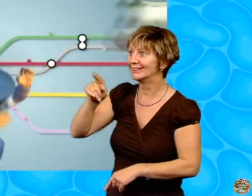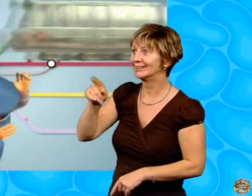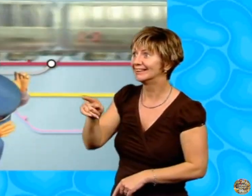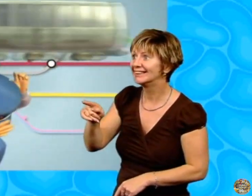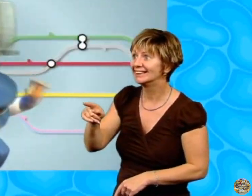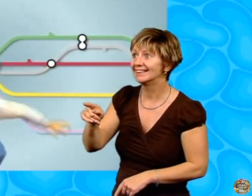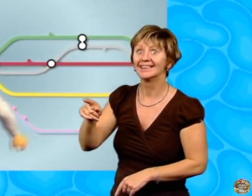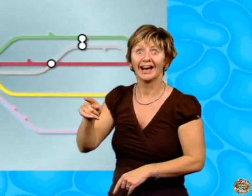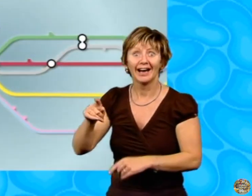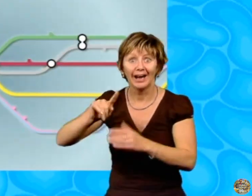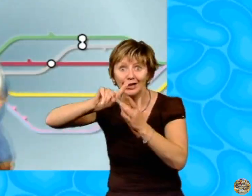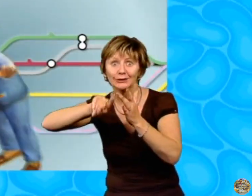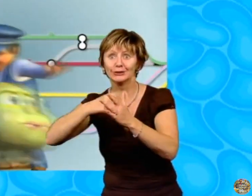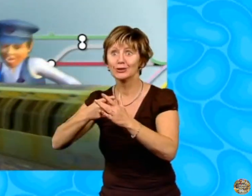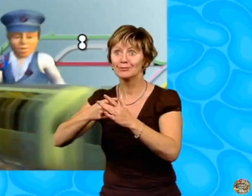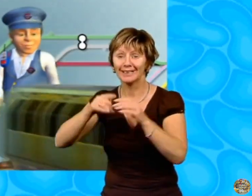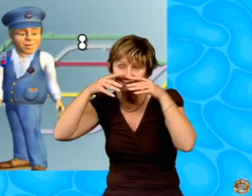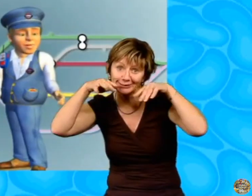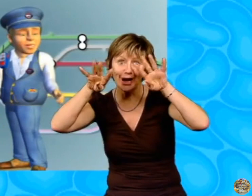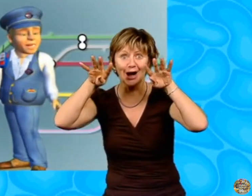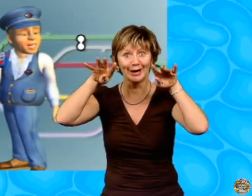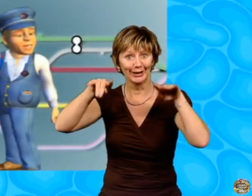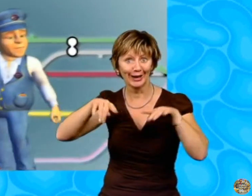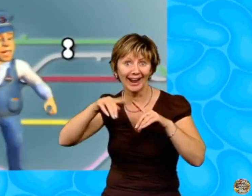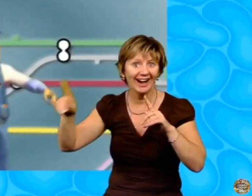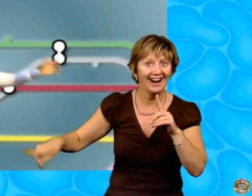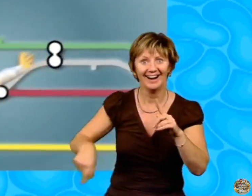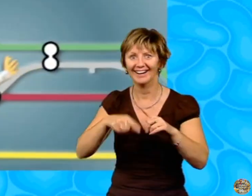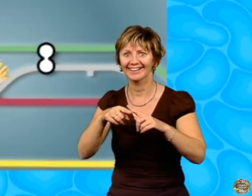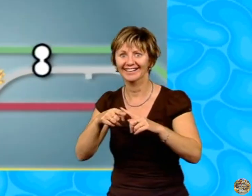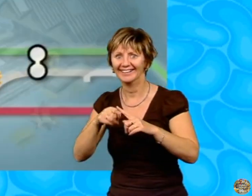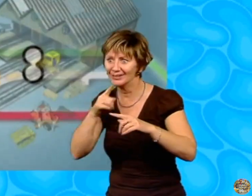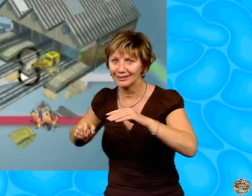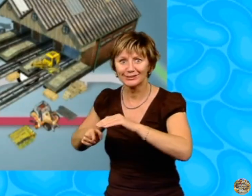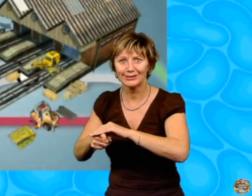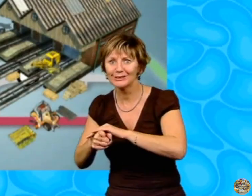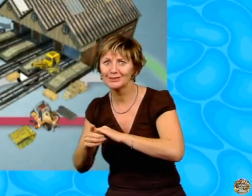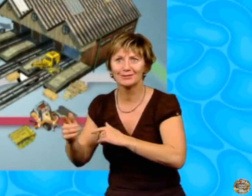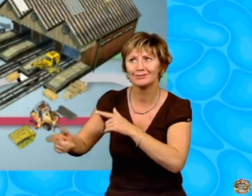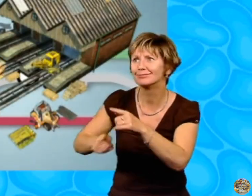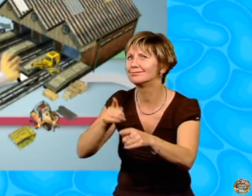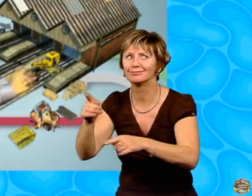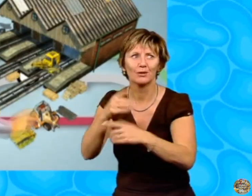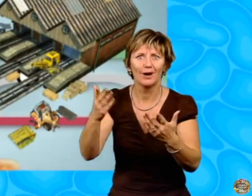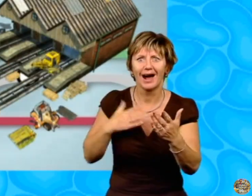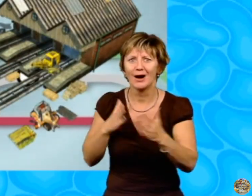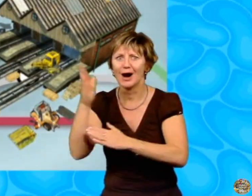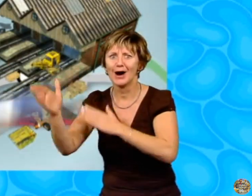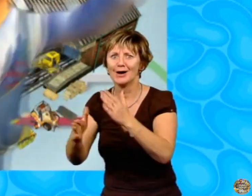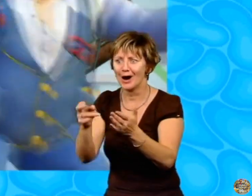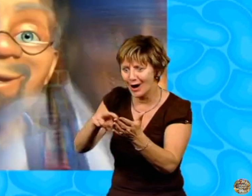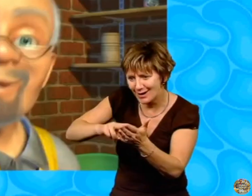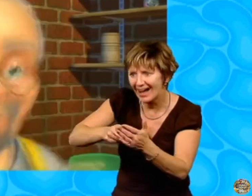jubilee and circle life. Your shallow hands will all work out just fine.